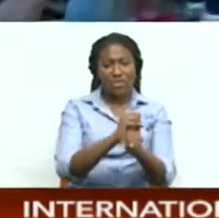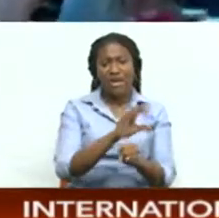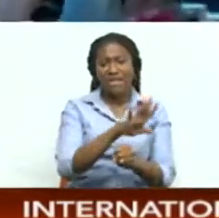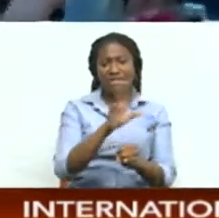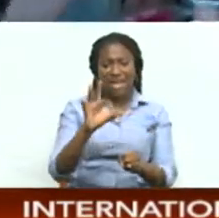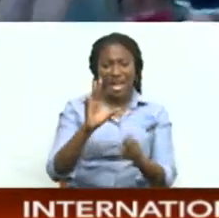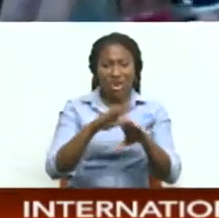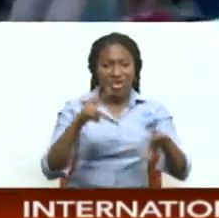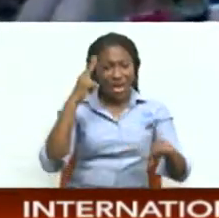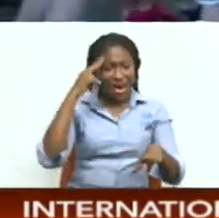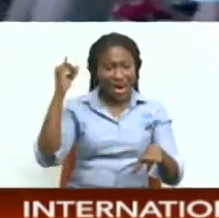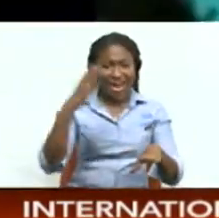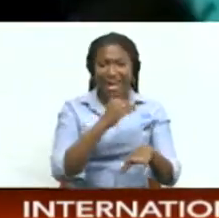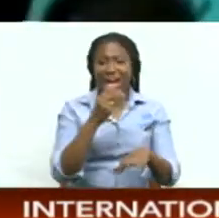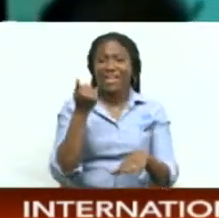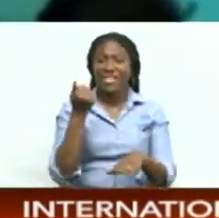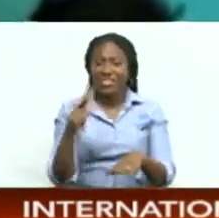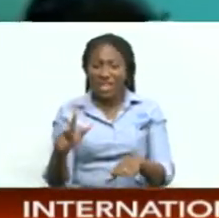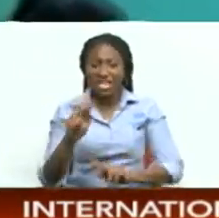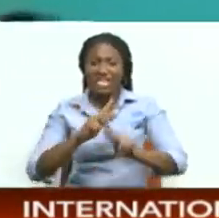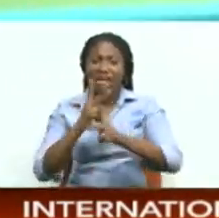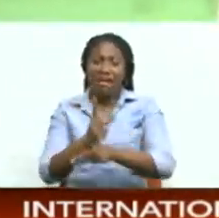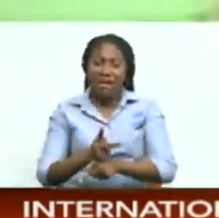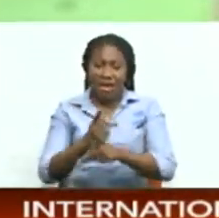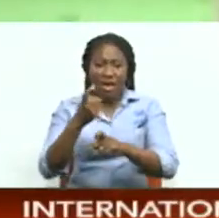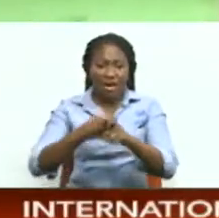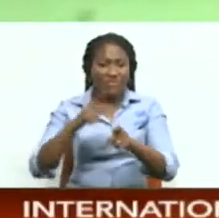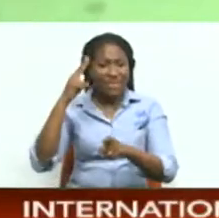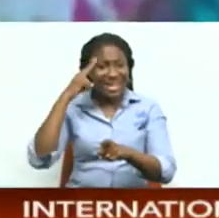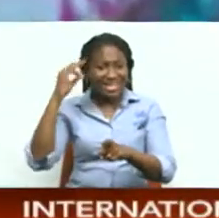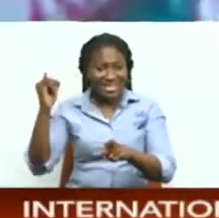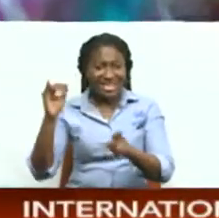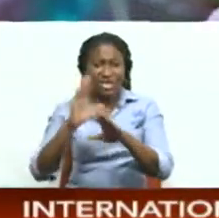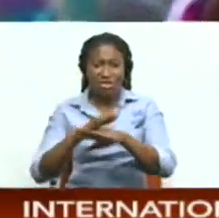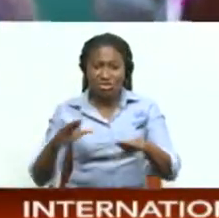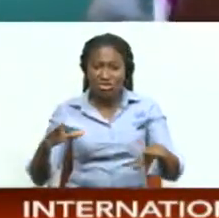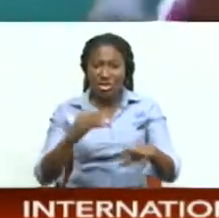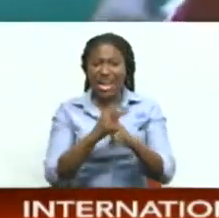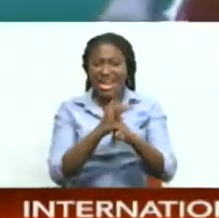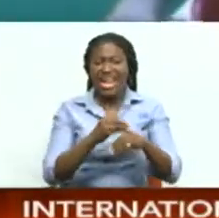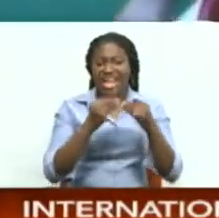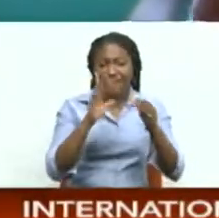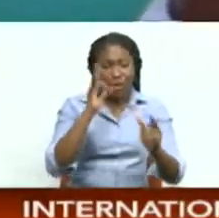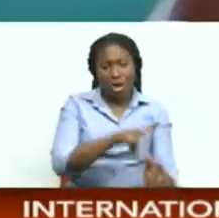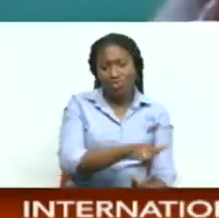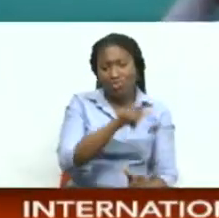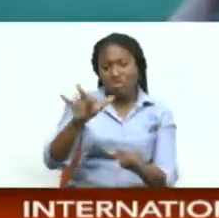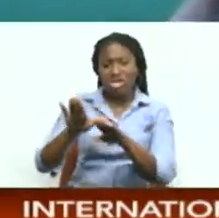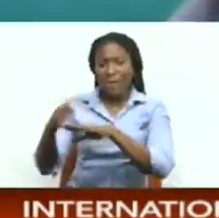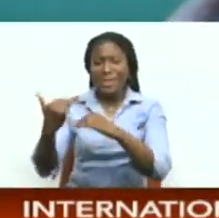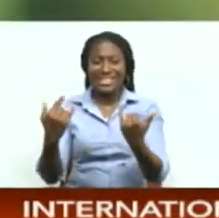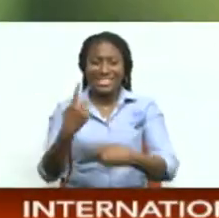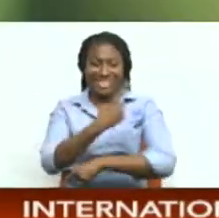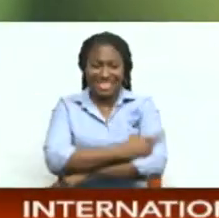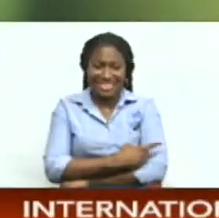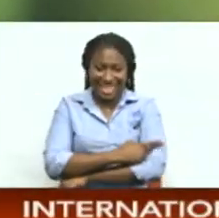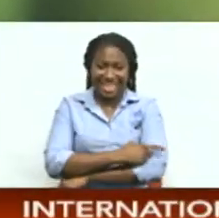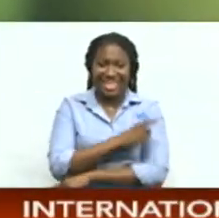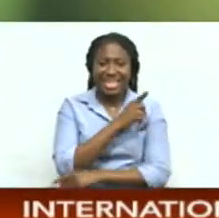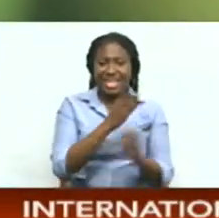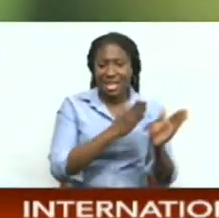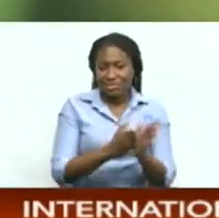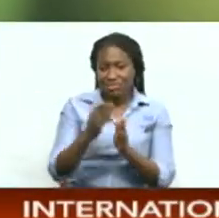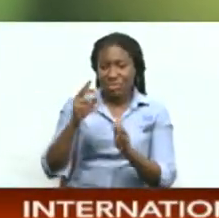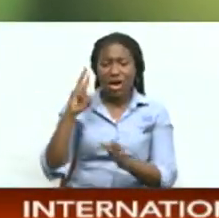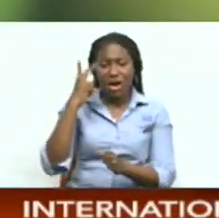children as well as 13 caregivers from Haiti the children and caregivers are expected to arrive in Jamaica today the arrangement is initially